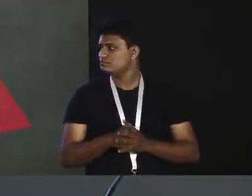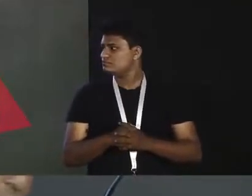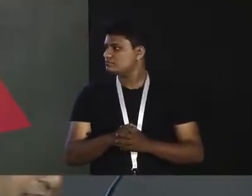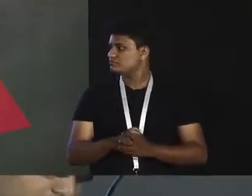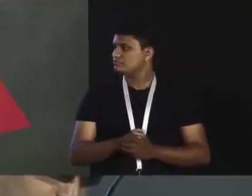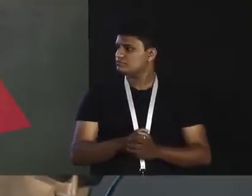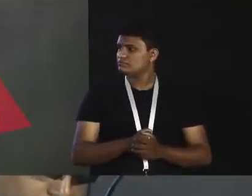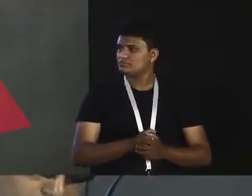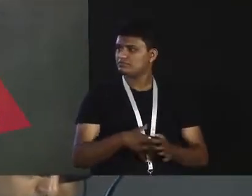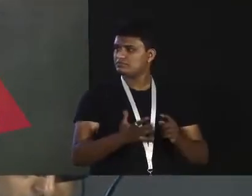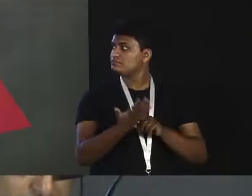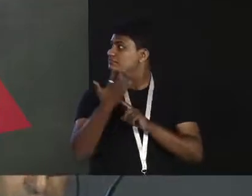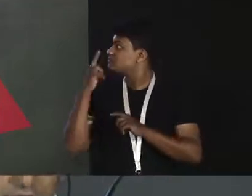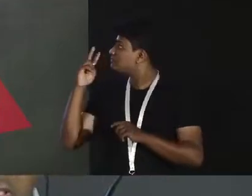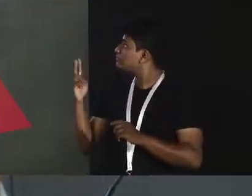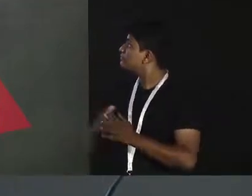Change.